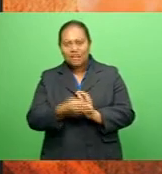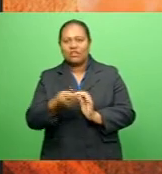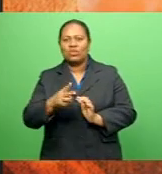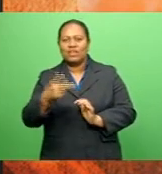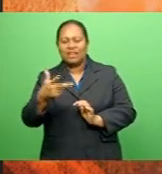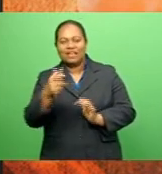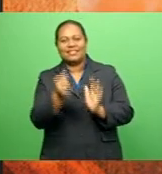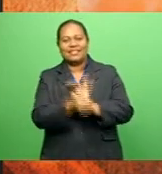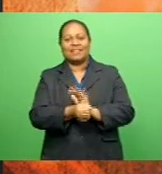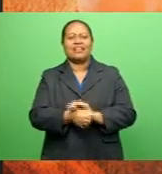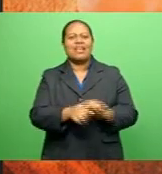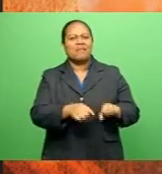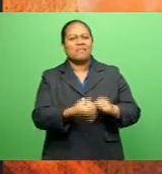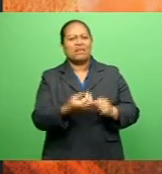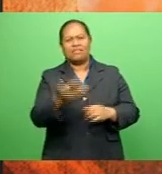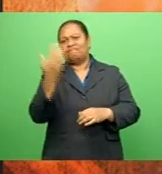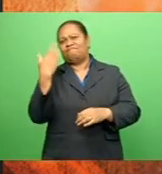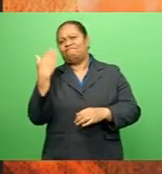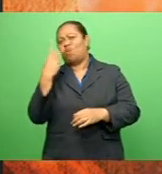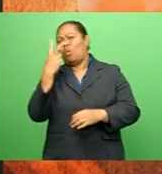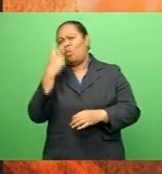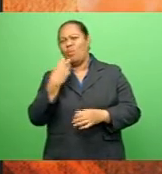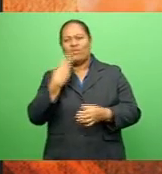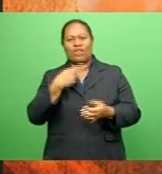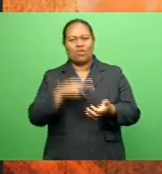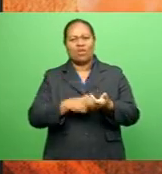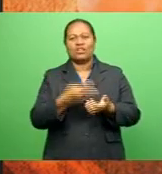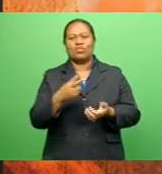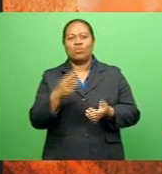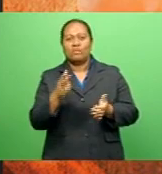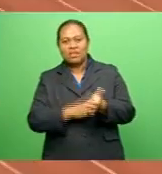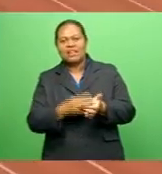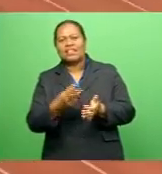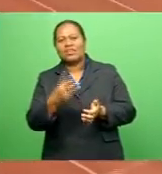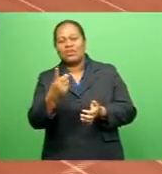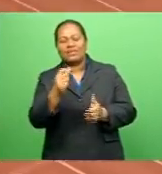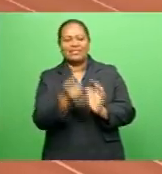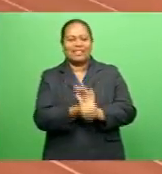seconds Breaking the previous record of 2 minutes 31 seconds